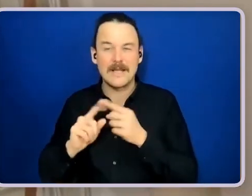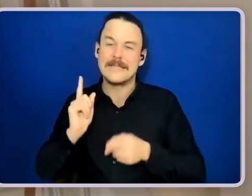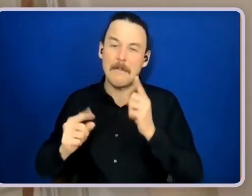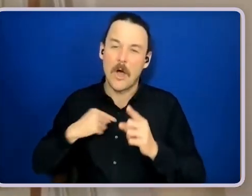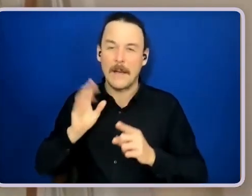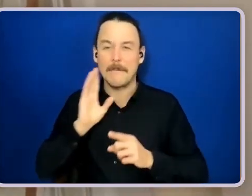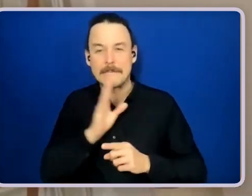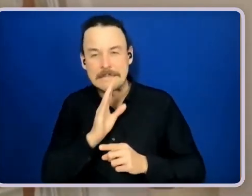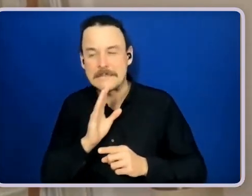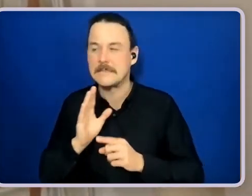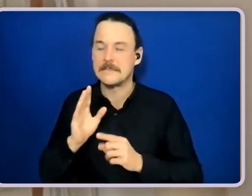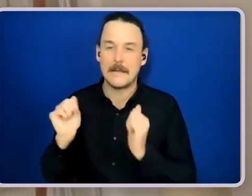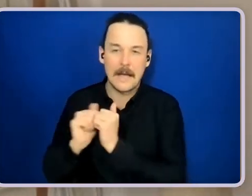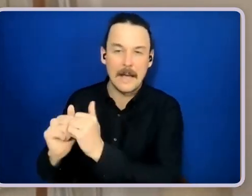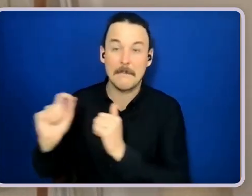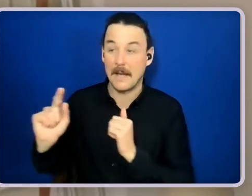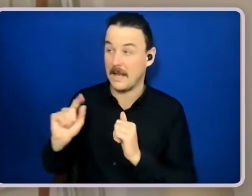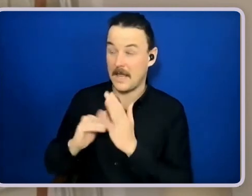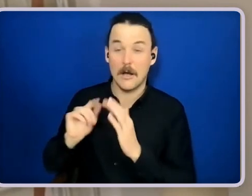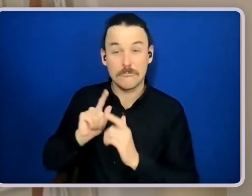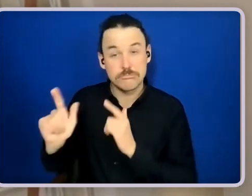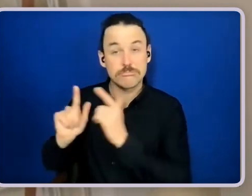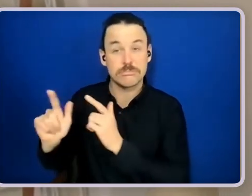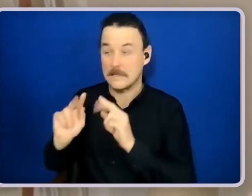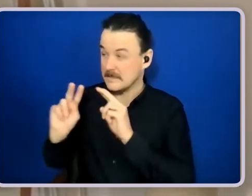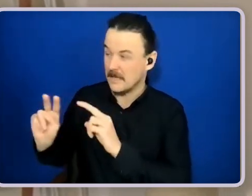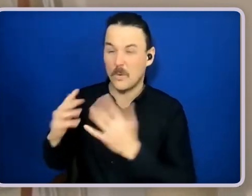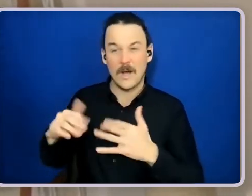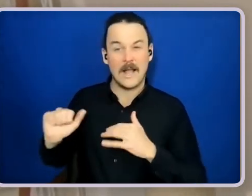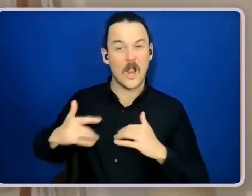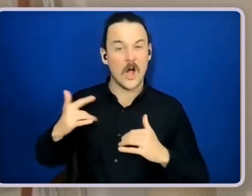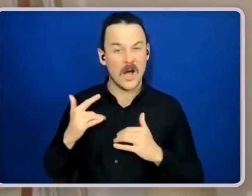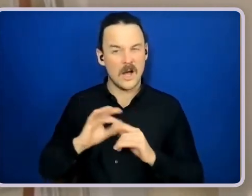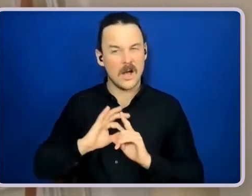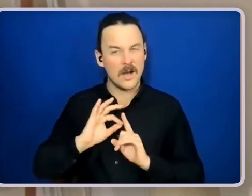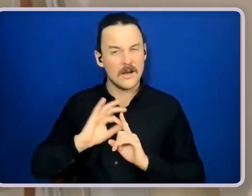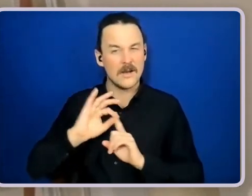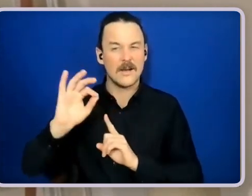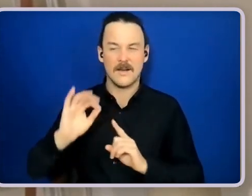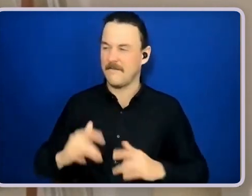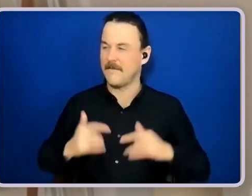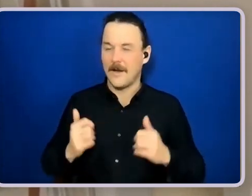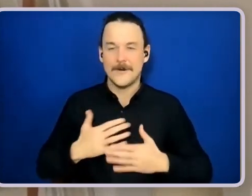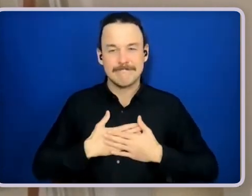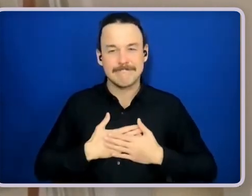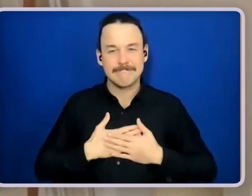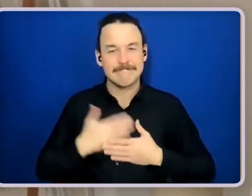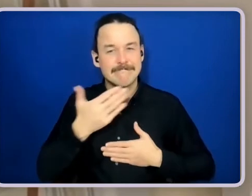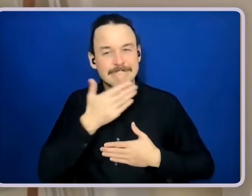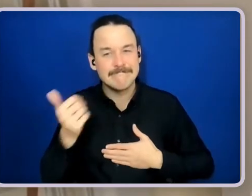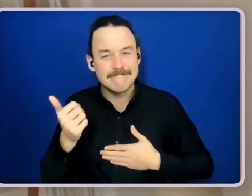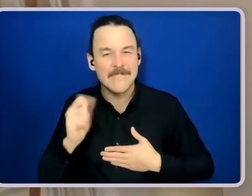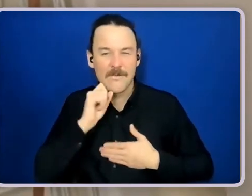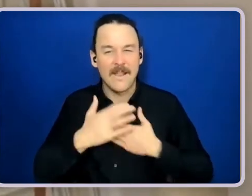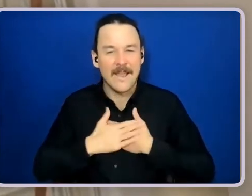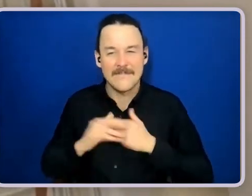the positive impact this is having in Brodie's life is, it touches my heart and I'd love to see people be able to